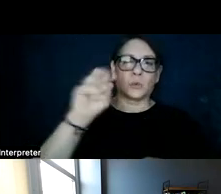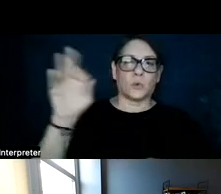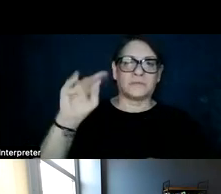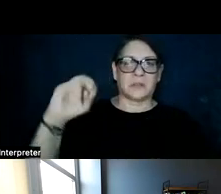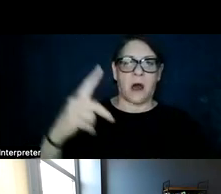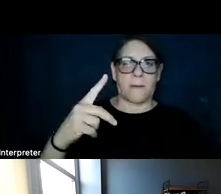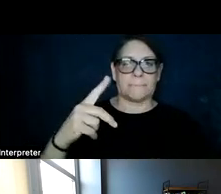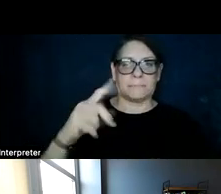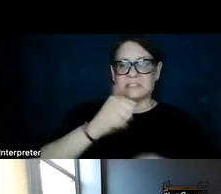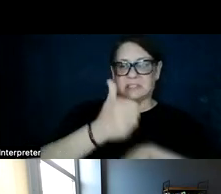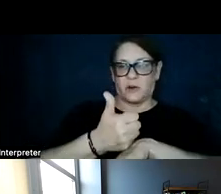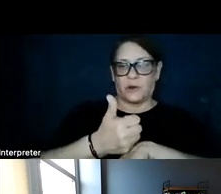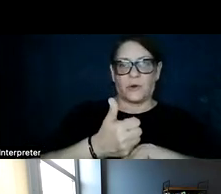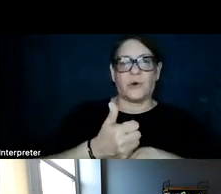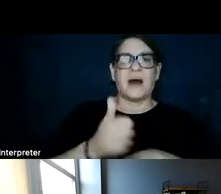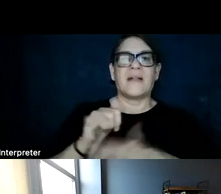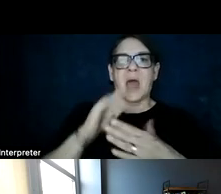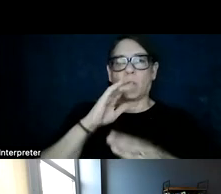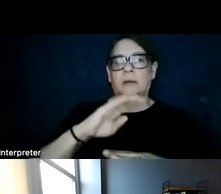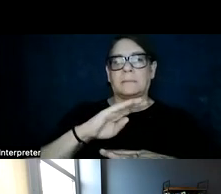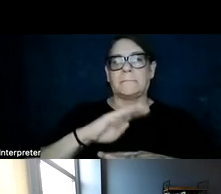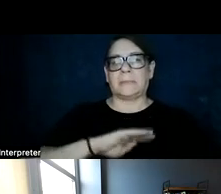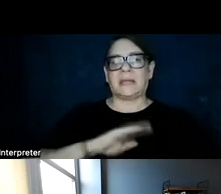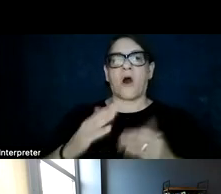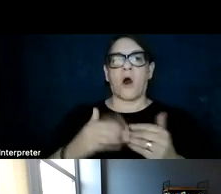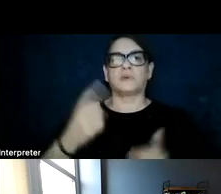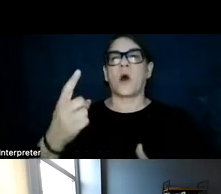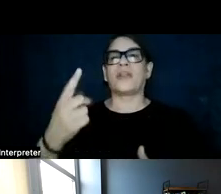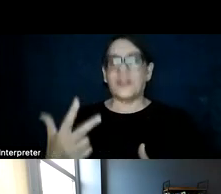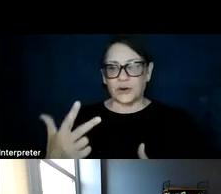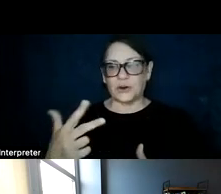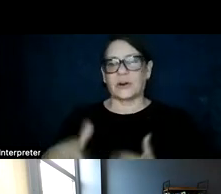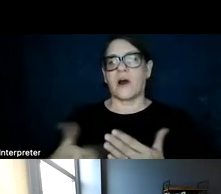and that would meet up to almost one third of all load.